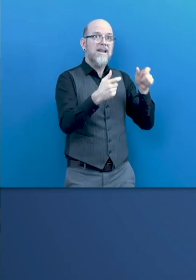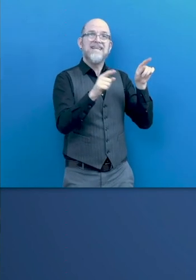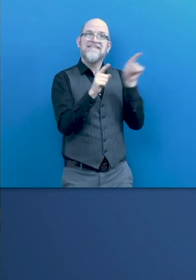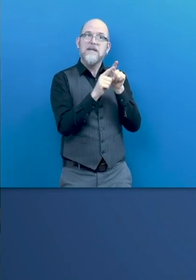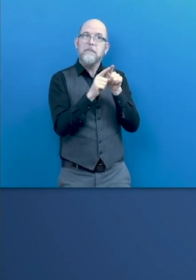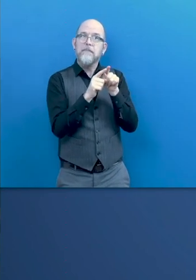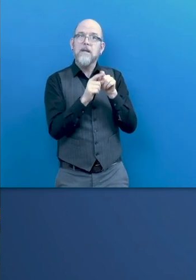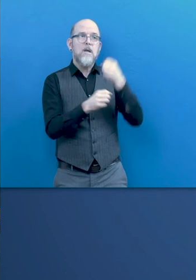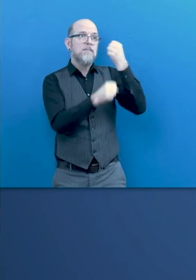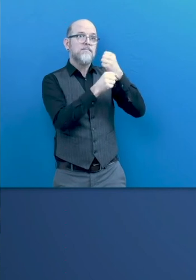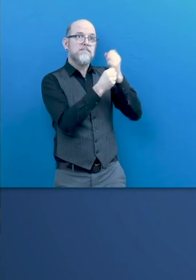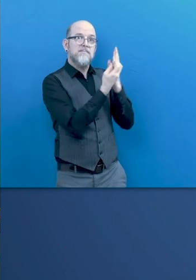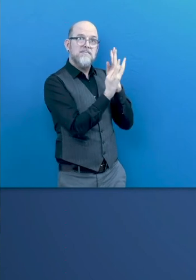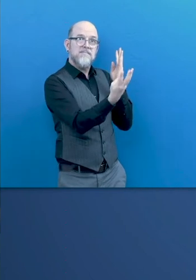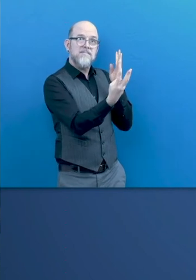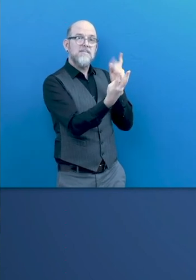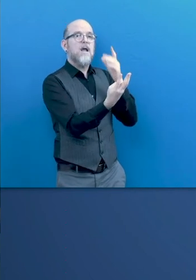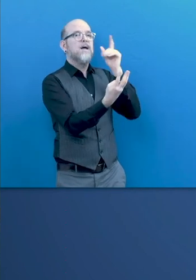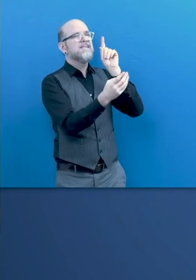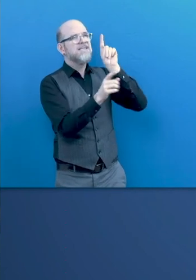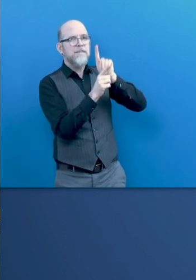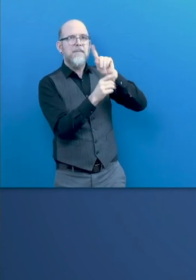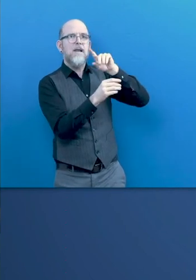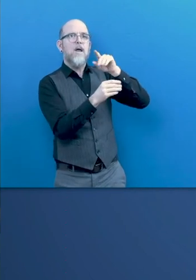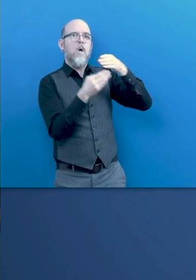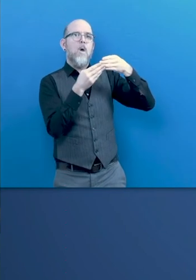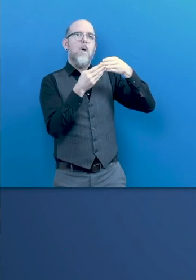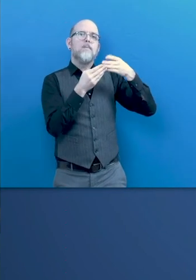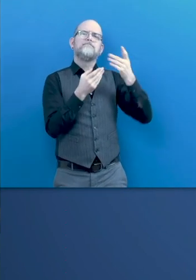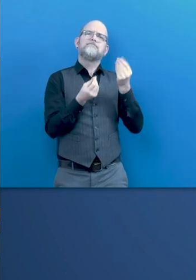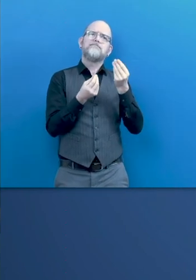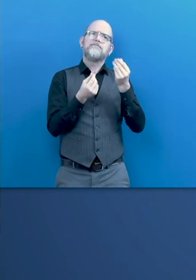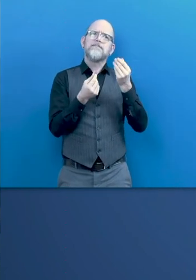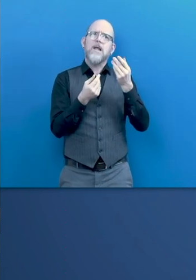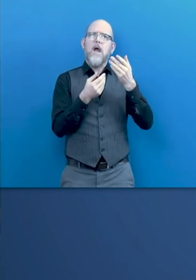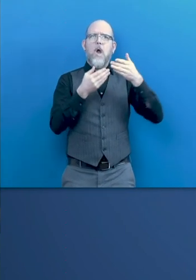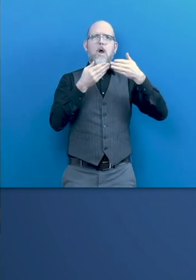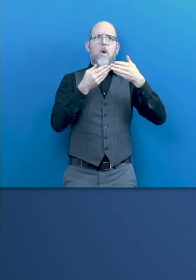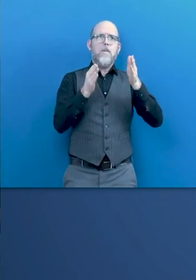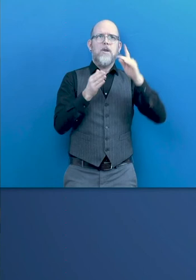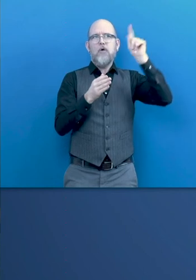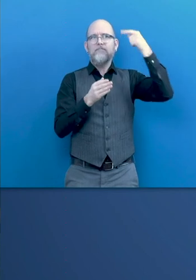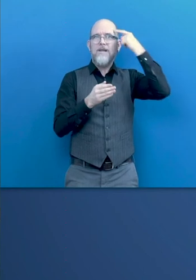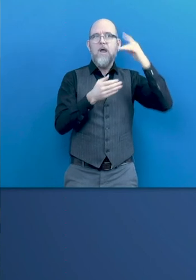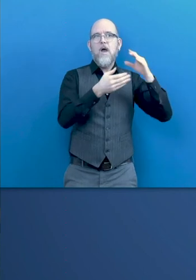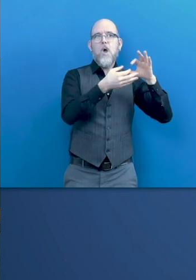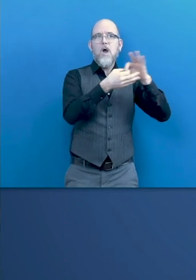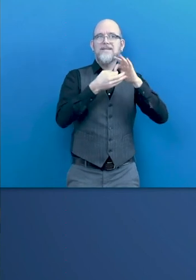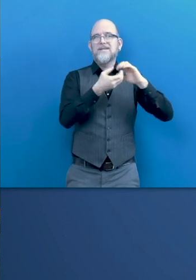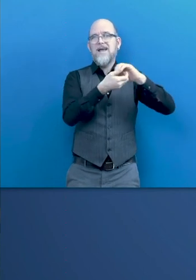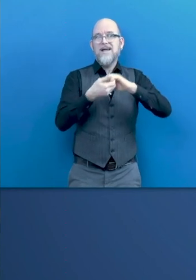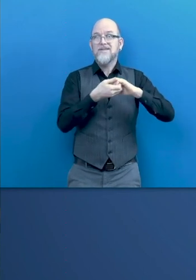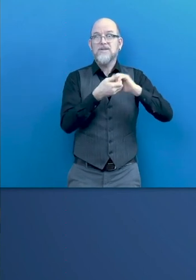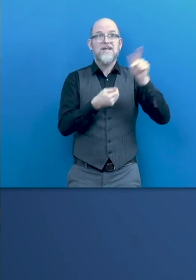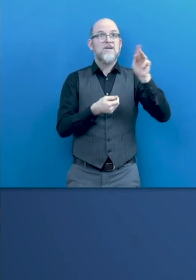website for for the general public, but also for their employees, which means that people are not likely to. Well, in the future when it's